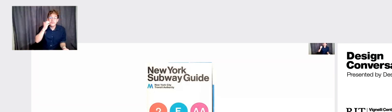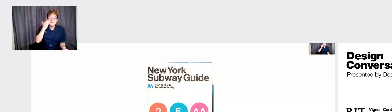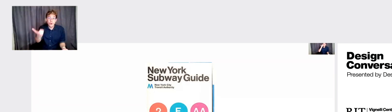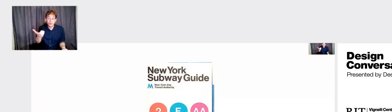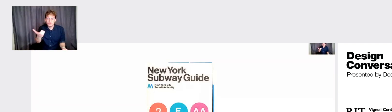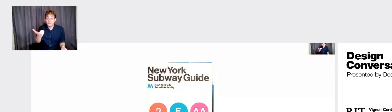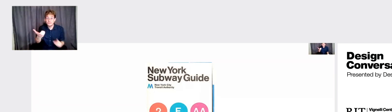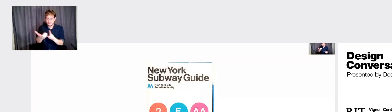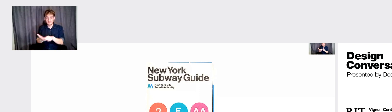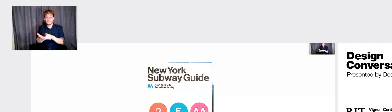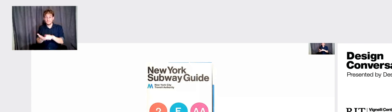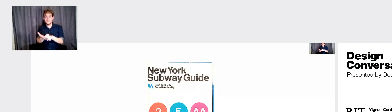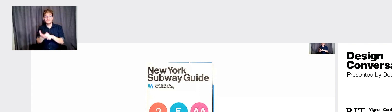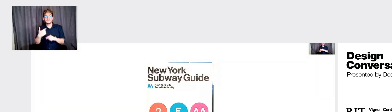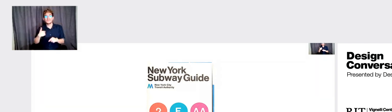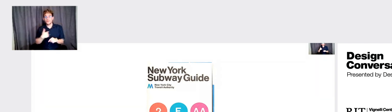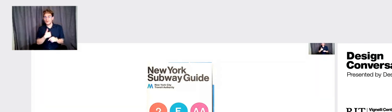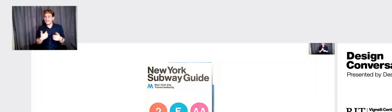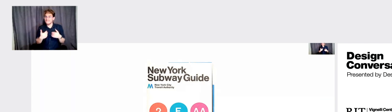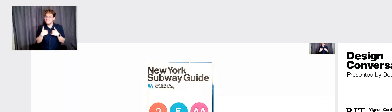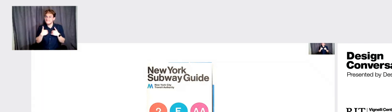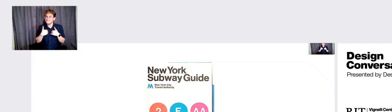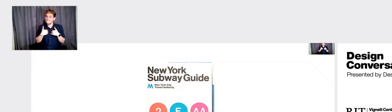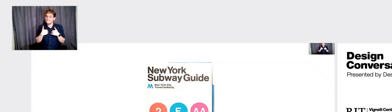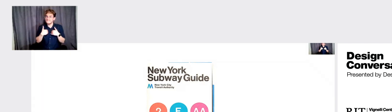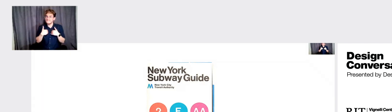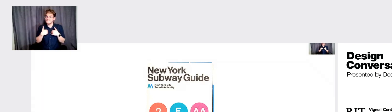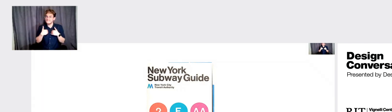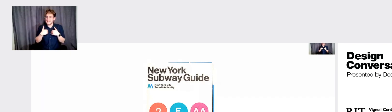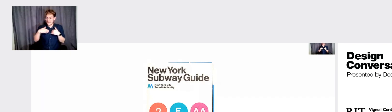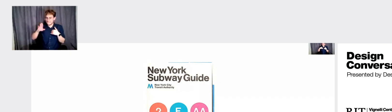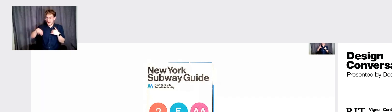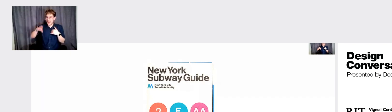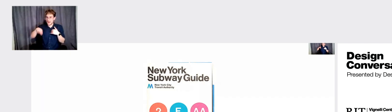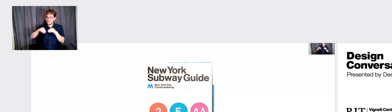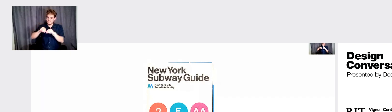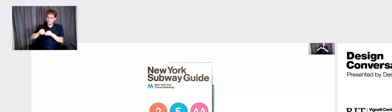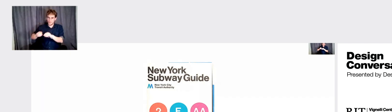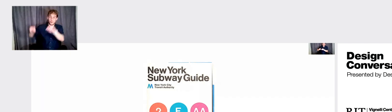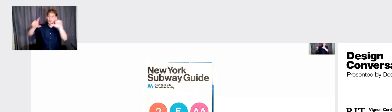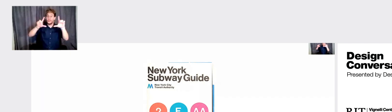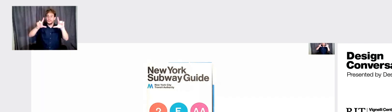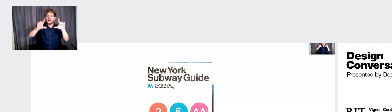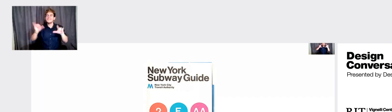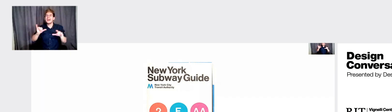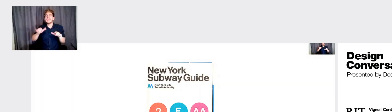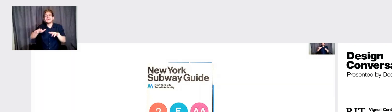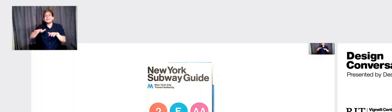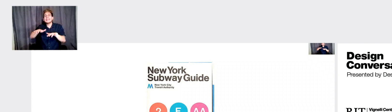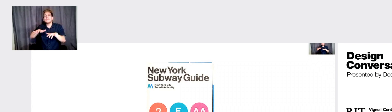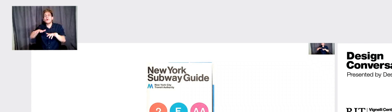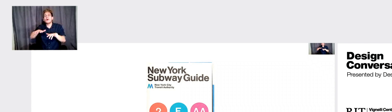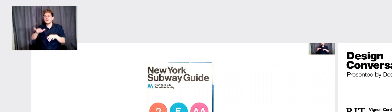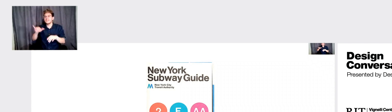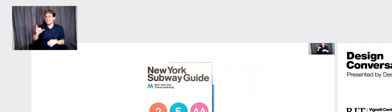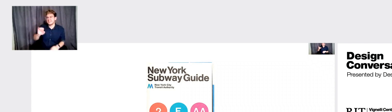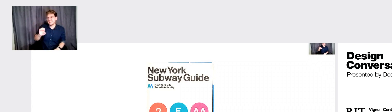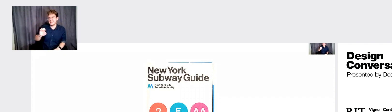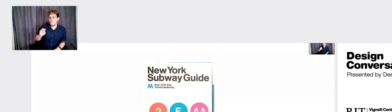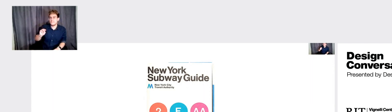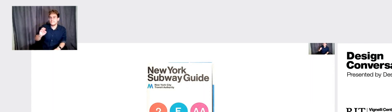of the, of the map, we, we have, we have it coming from the bottom, like a, like a visual keyboard, like a inspired on the emoji keyboard.